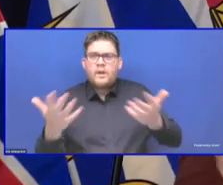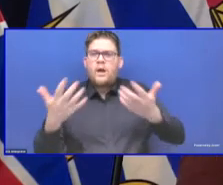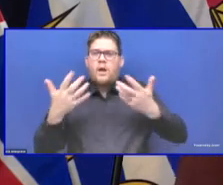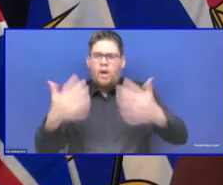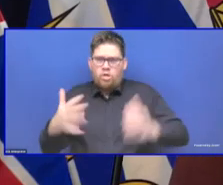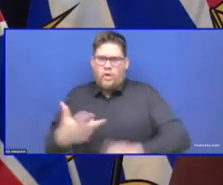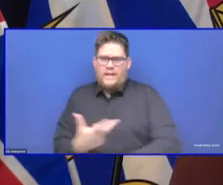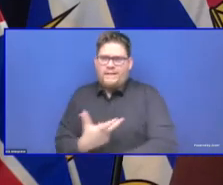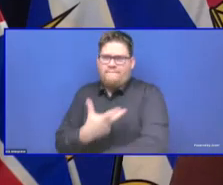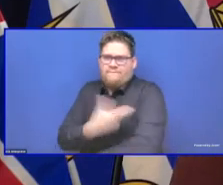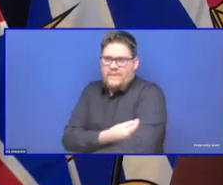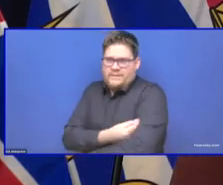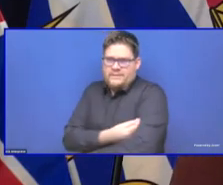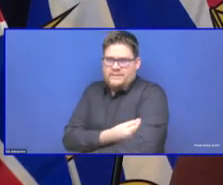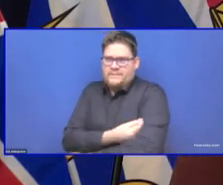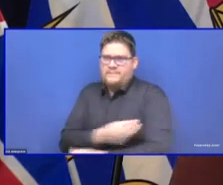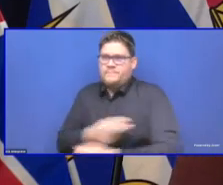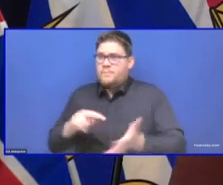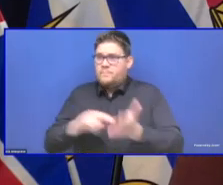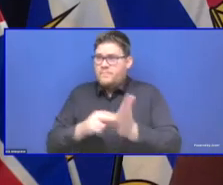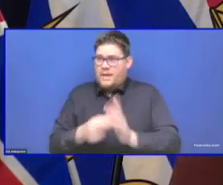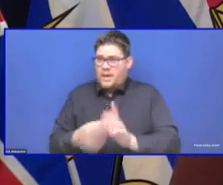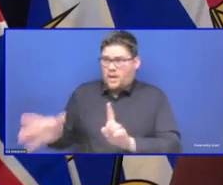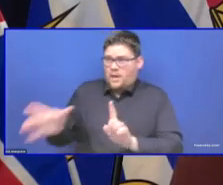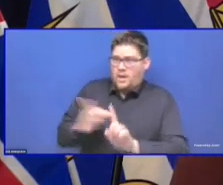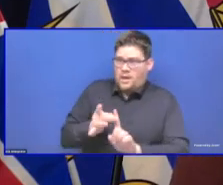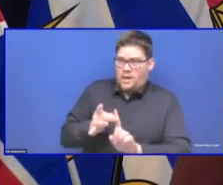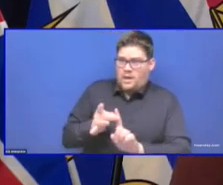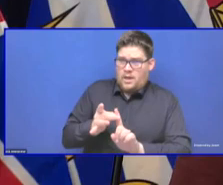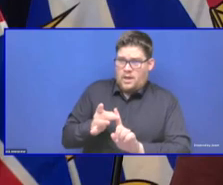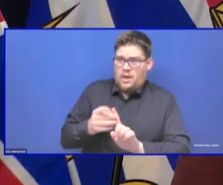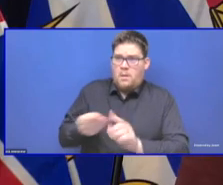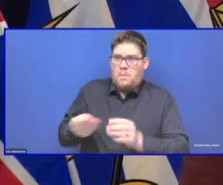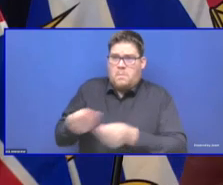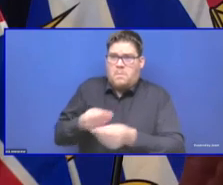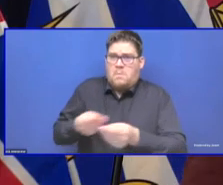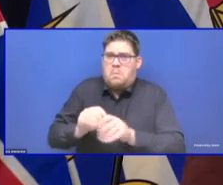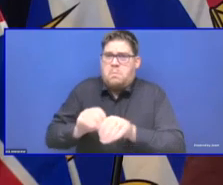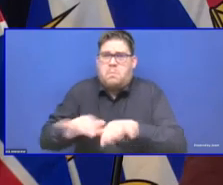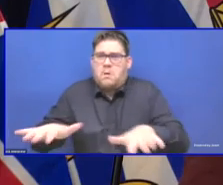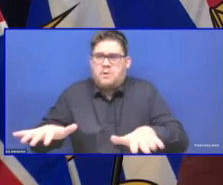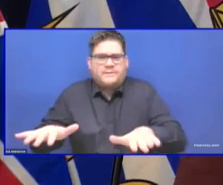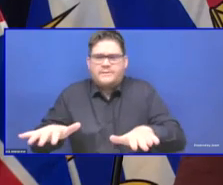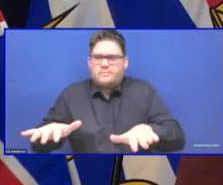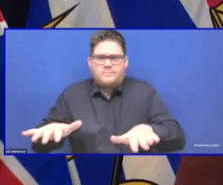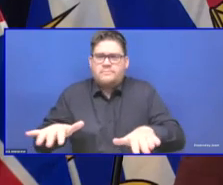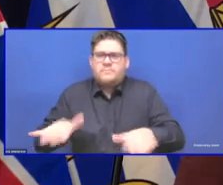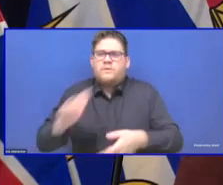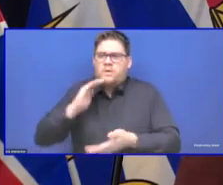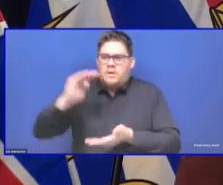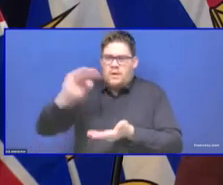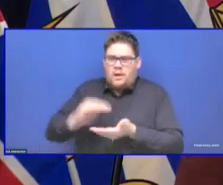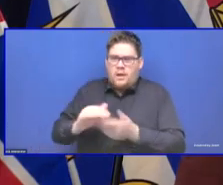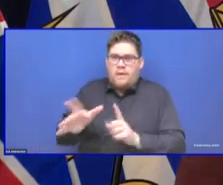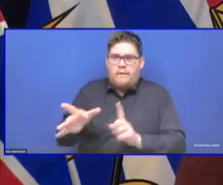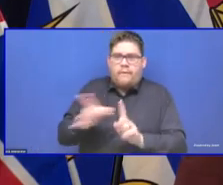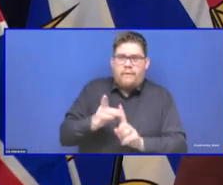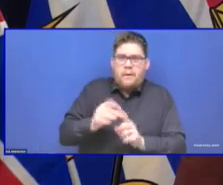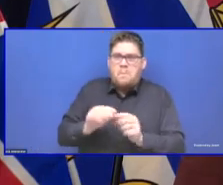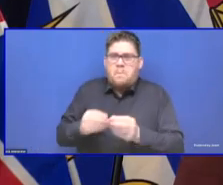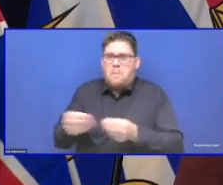how many people they affect is much, much less. And that these outbreaks come under control much more rapidly.